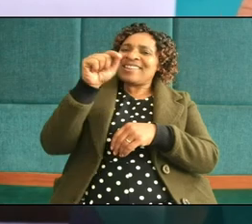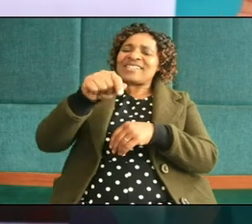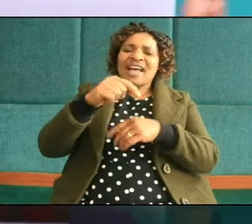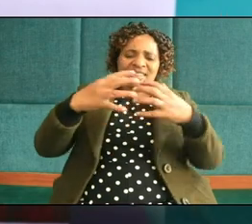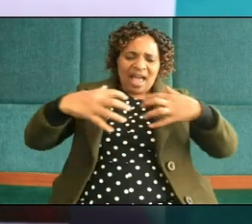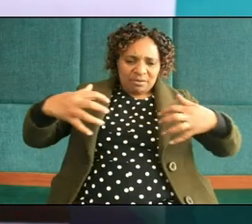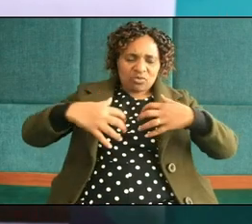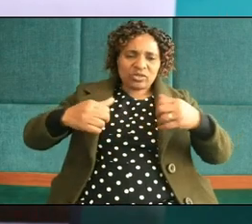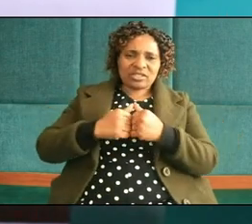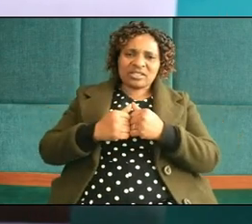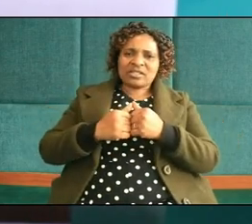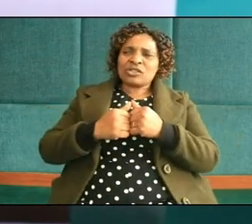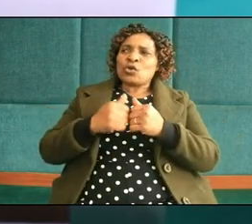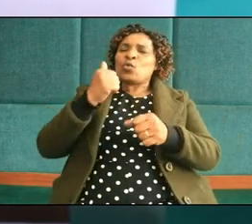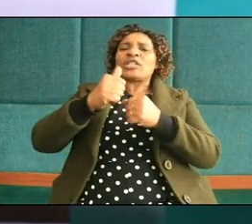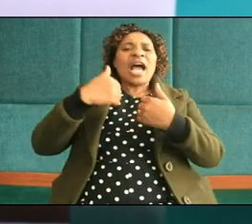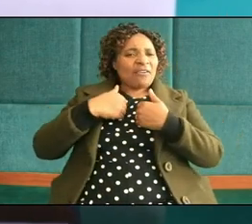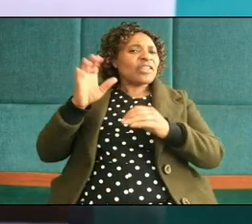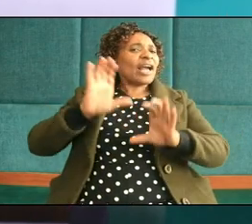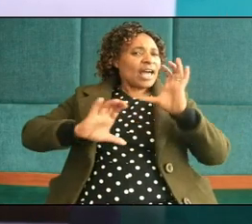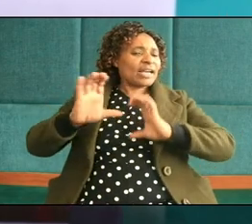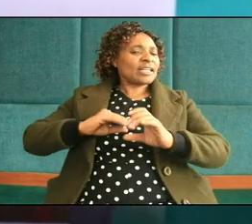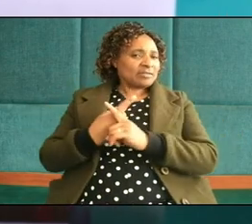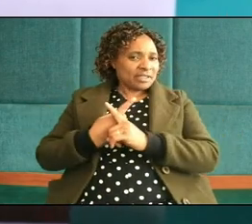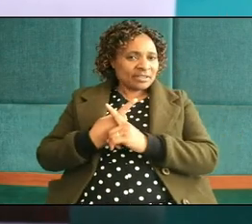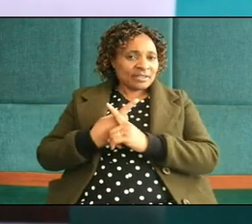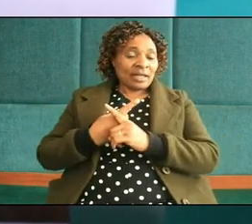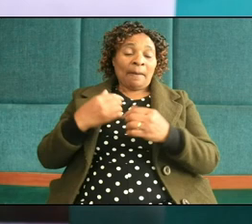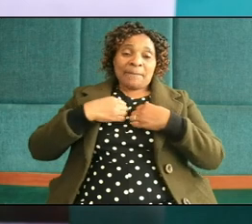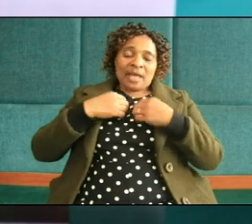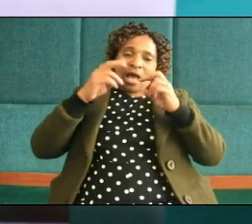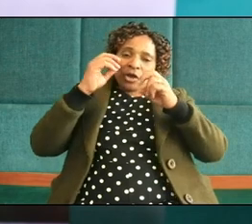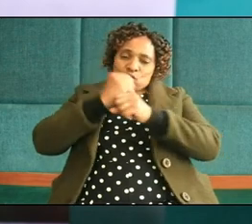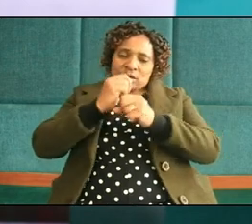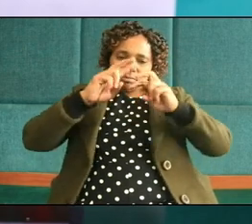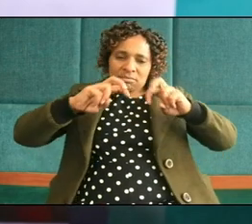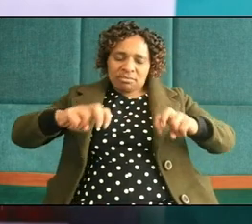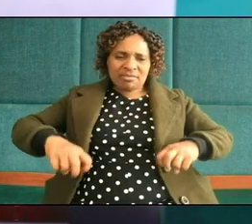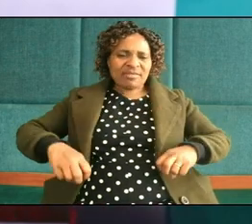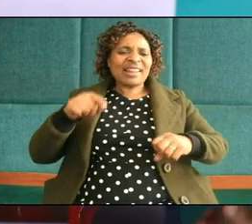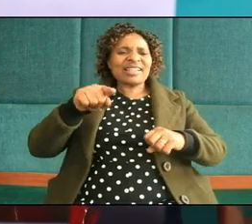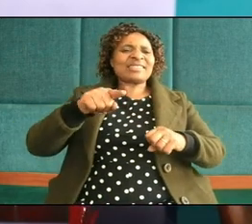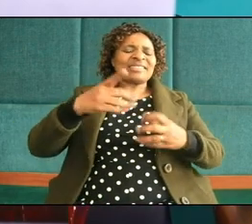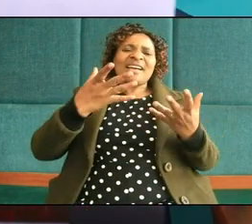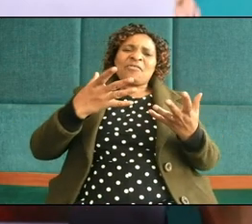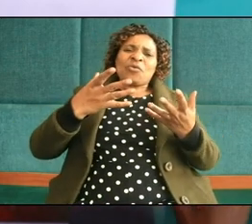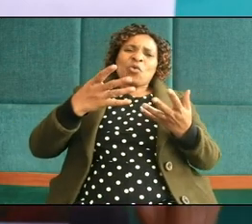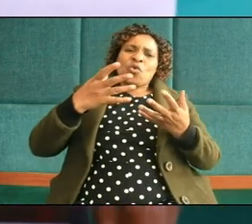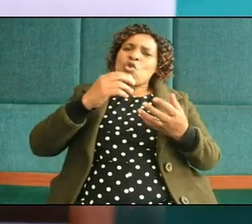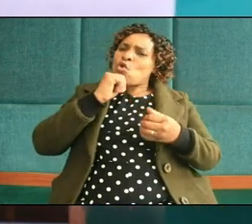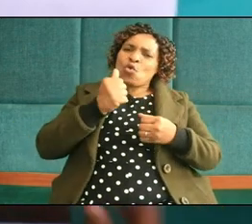that have some characters when I was doing my research they are complex highly